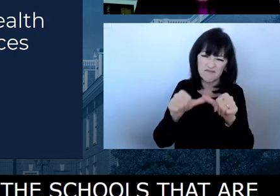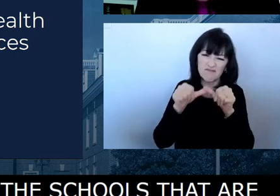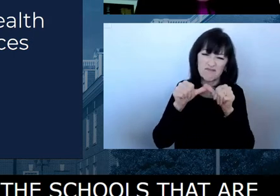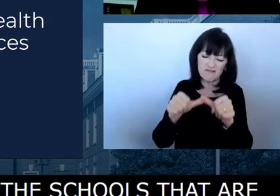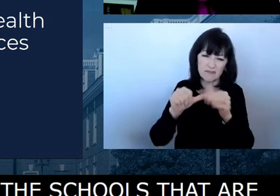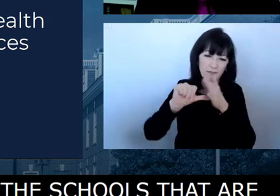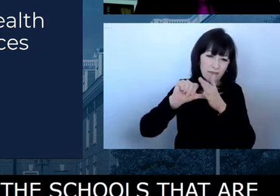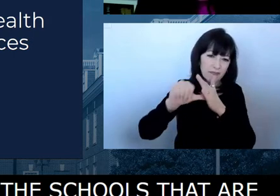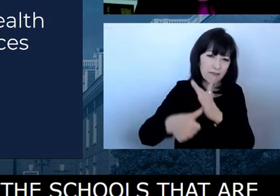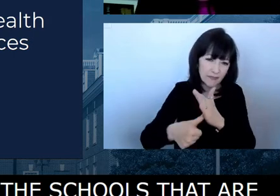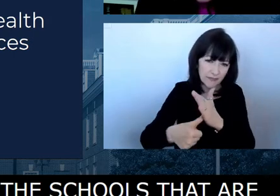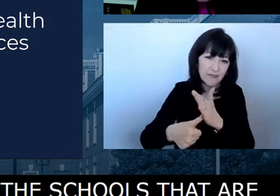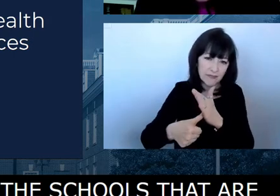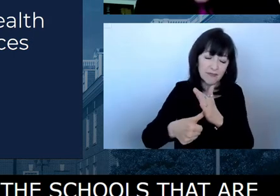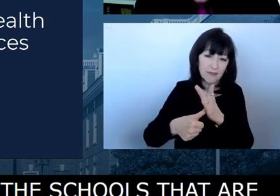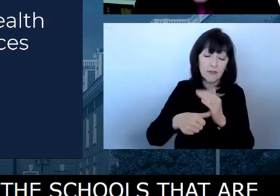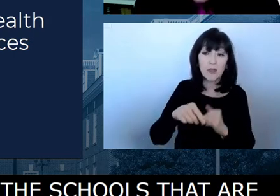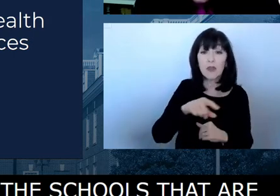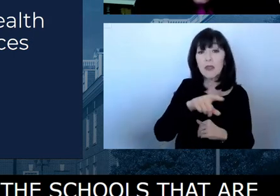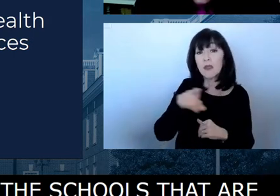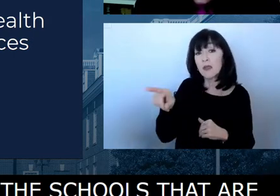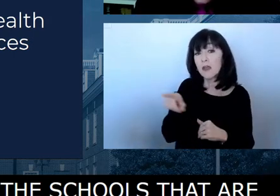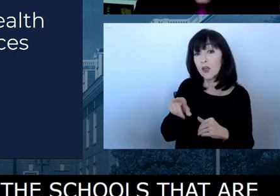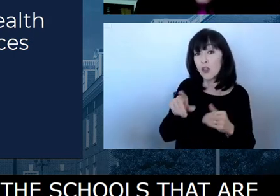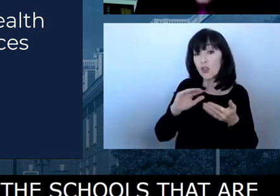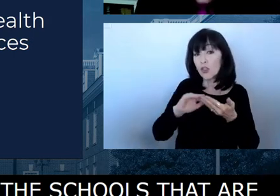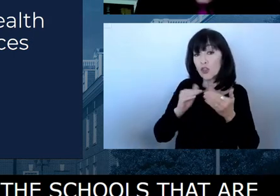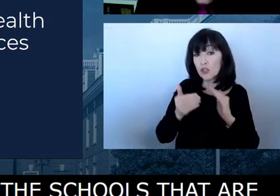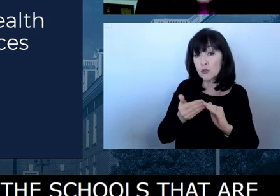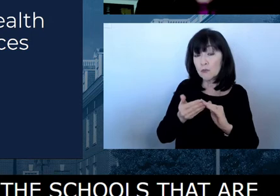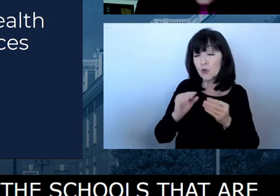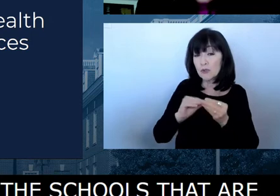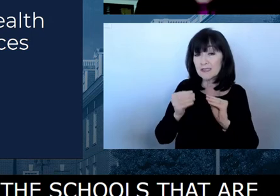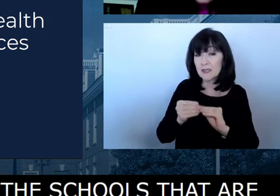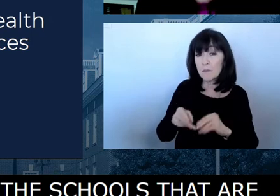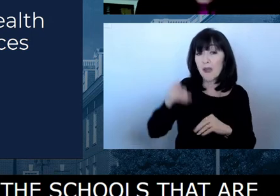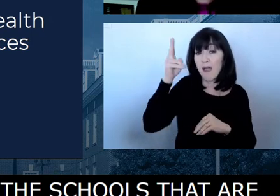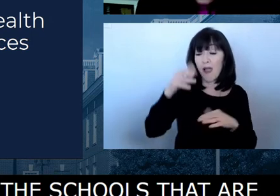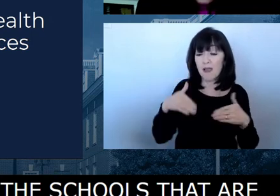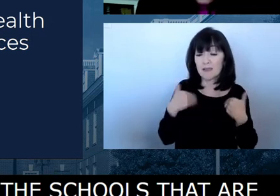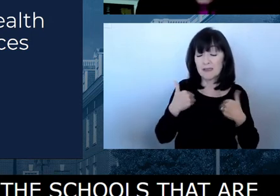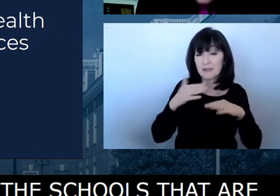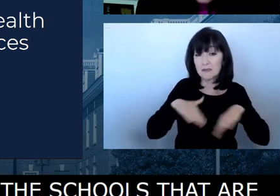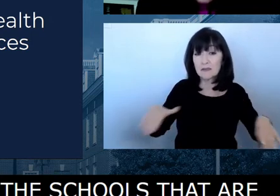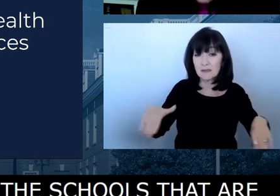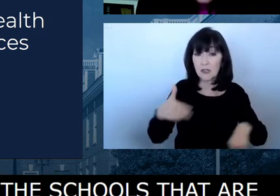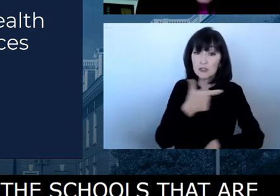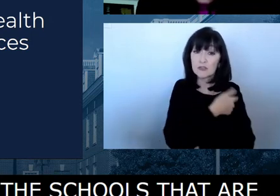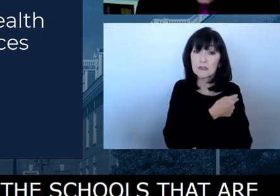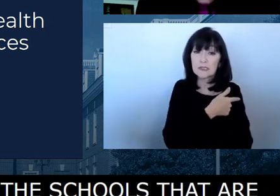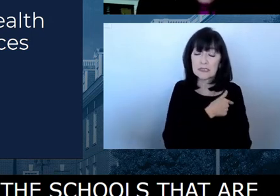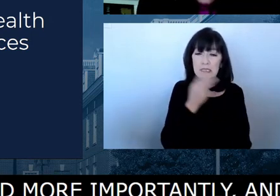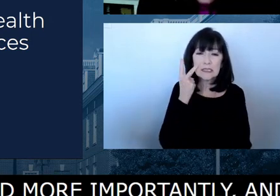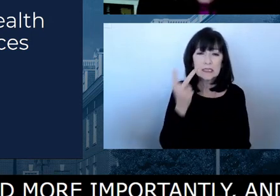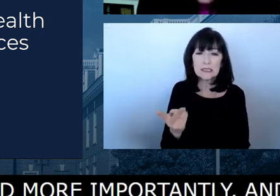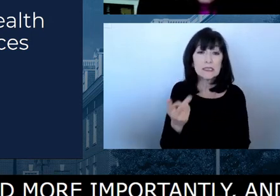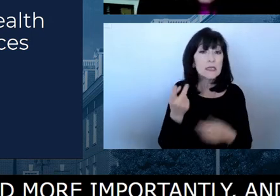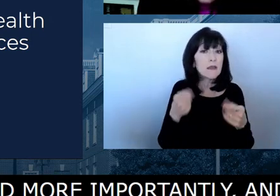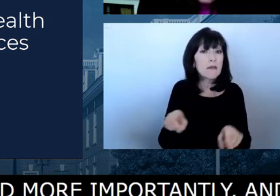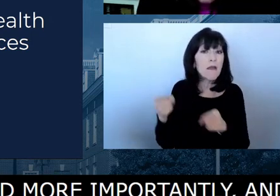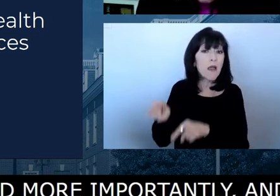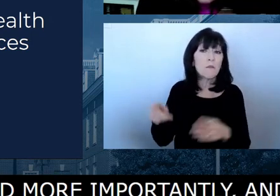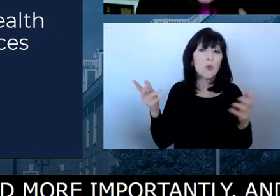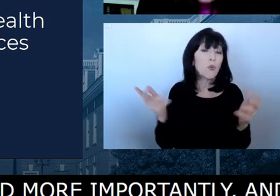the communities with the highest pediatric vaccination rates, we see these very important partnerships and school